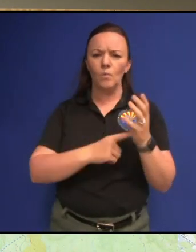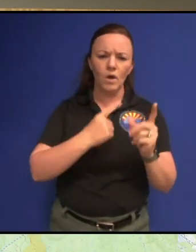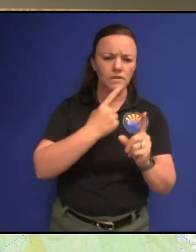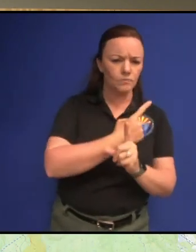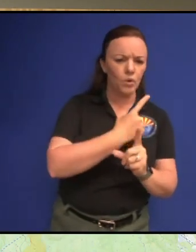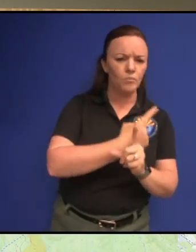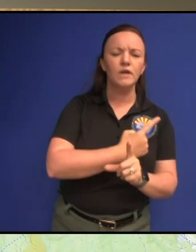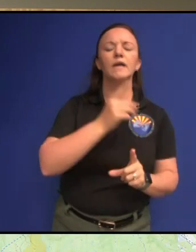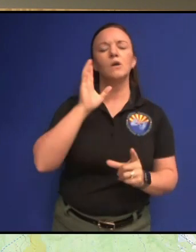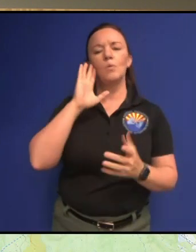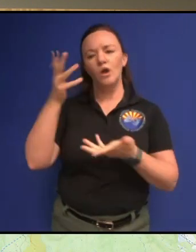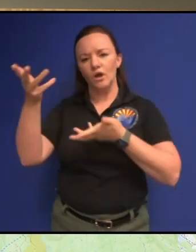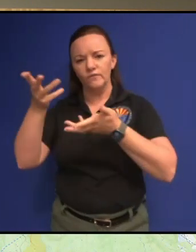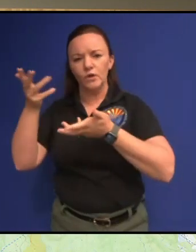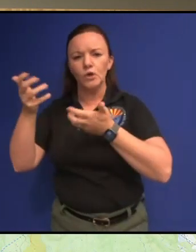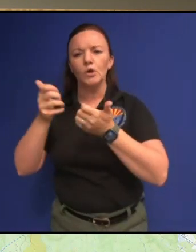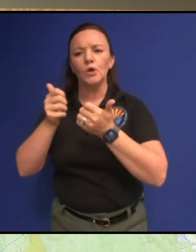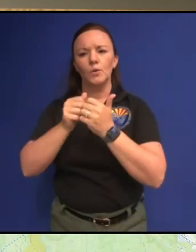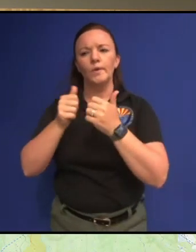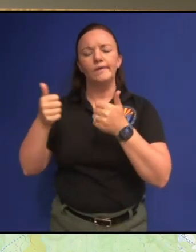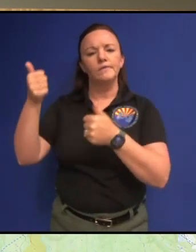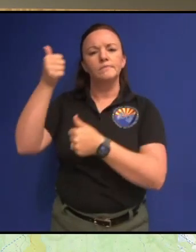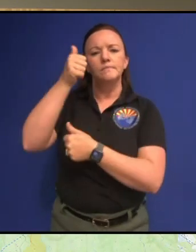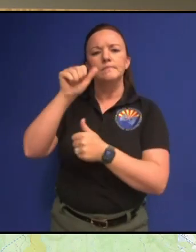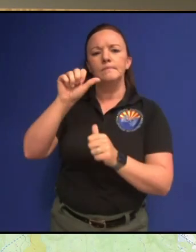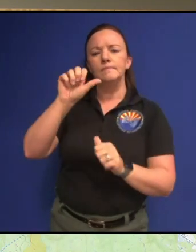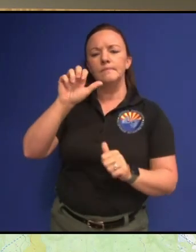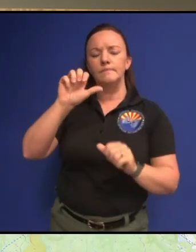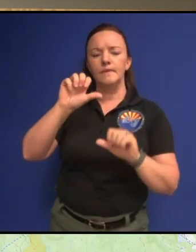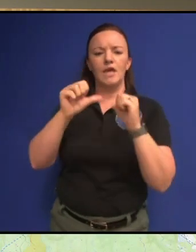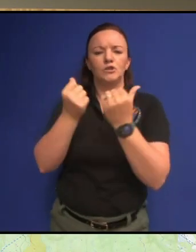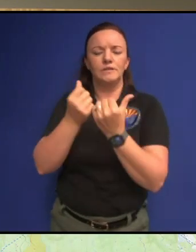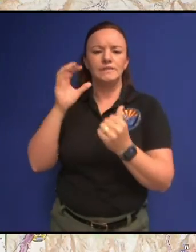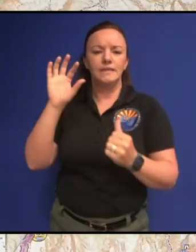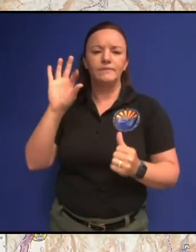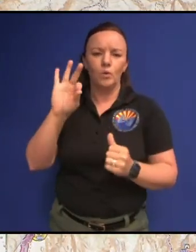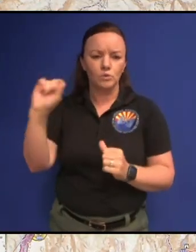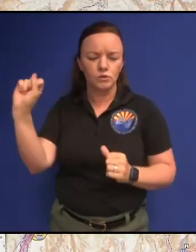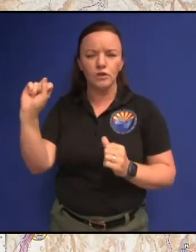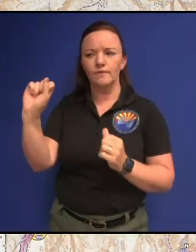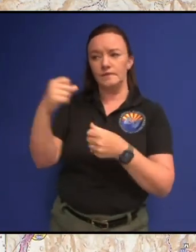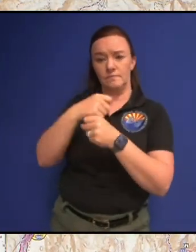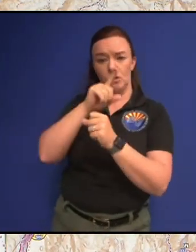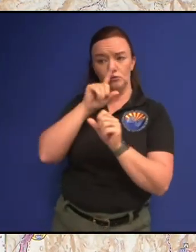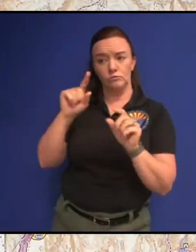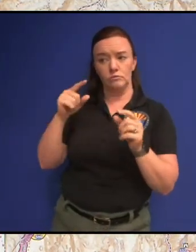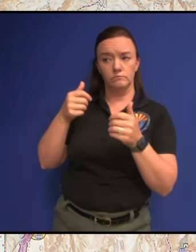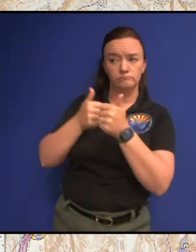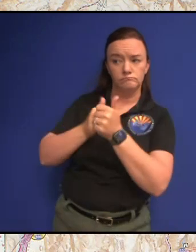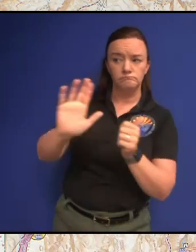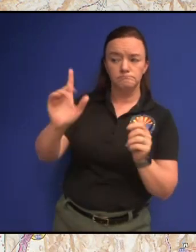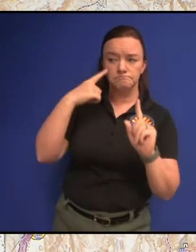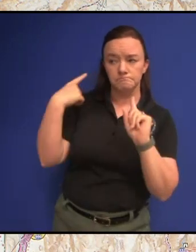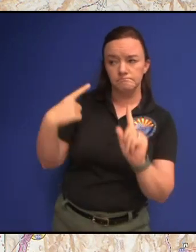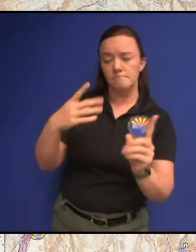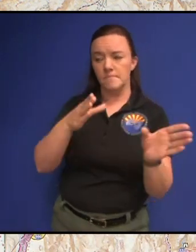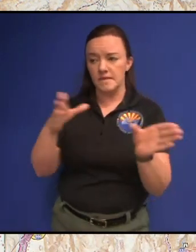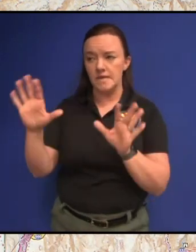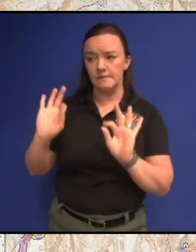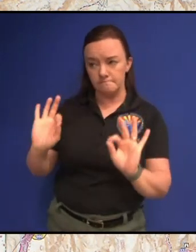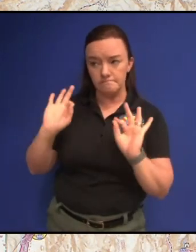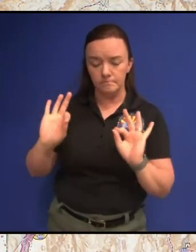conferring with the folks that we work for to make sure that we're that we're we're doing what is is necessary and appropriate but it's